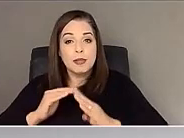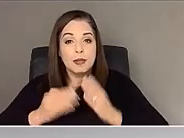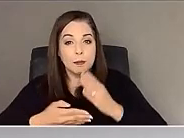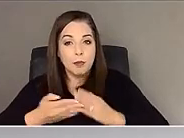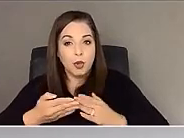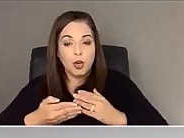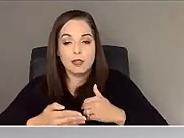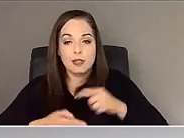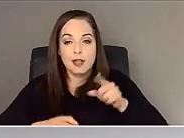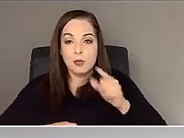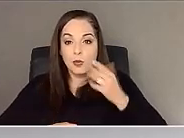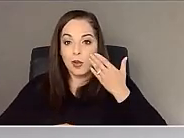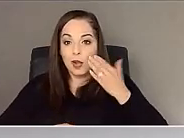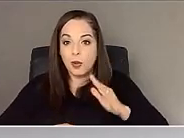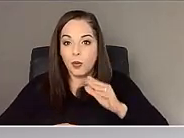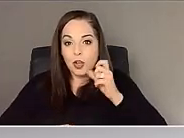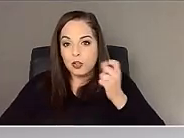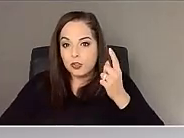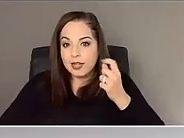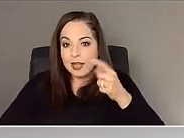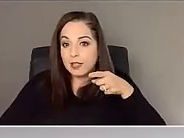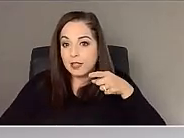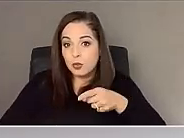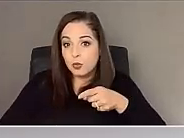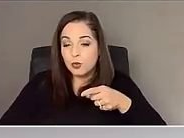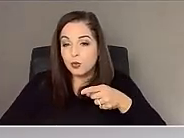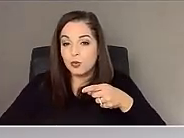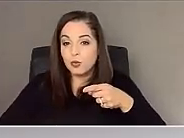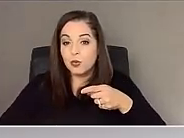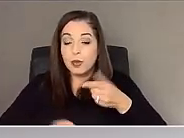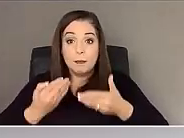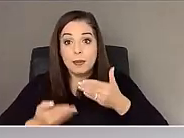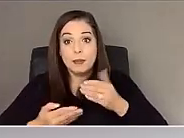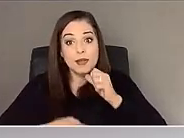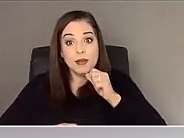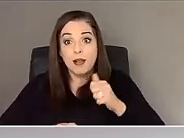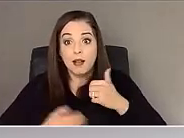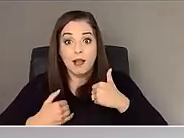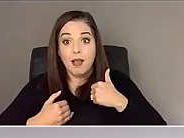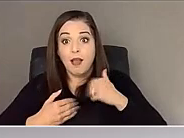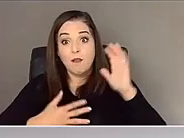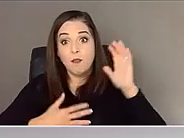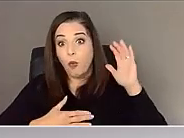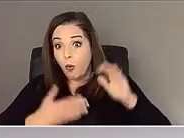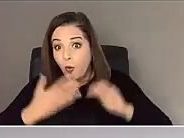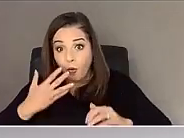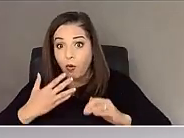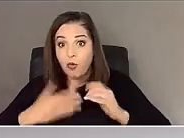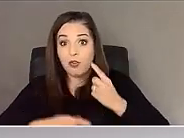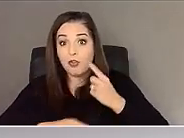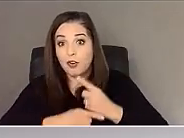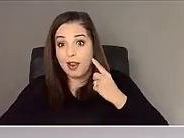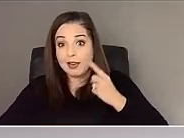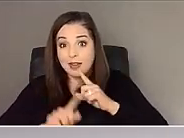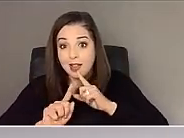not knowing that, understanding that you don't, might necessarily not have the whole correct answer,